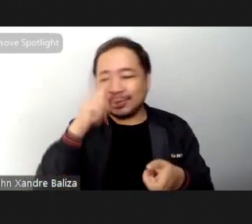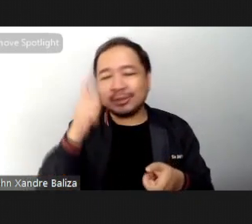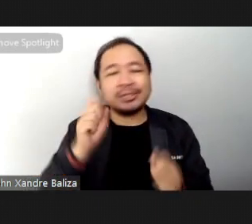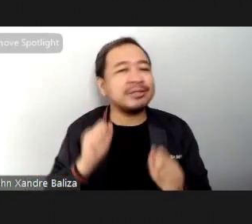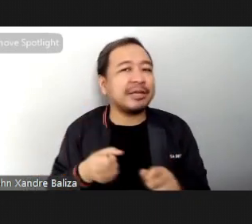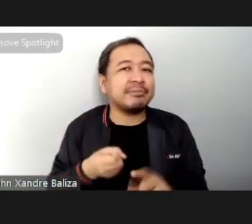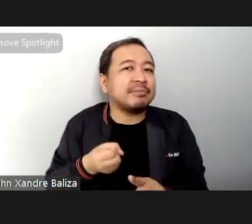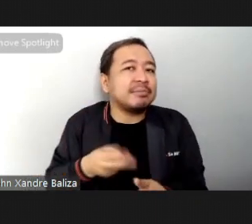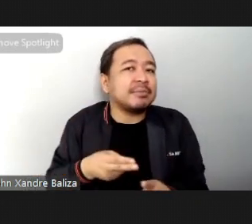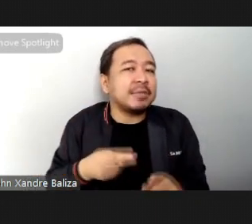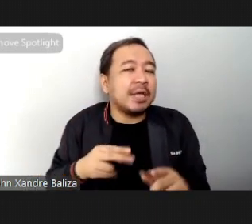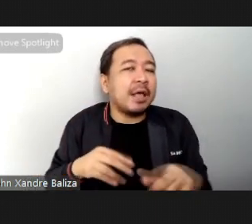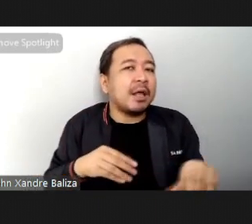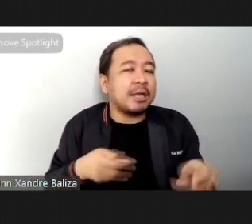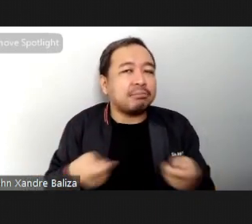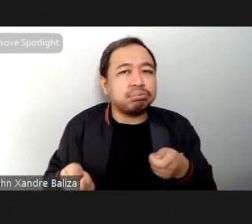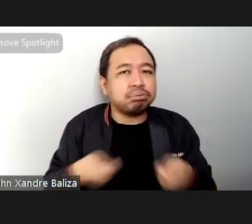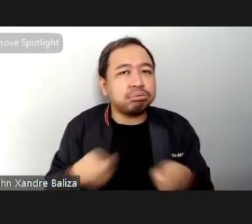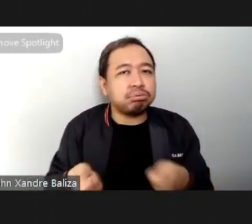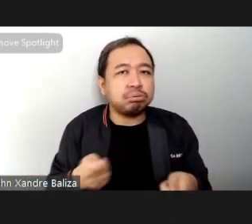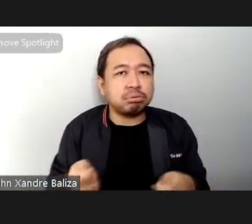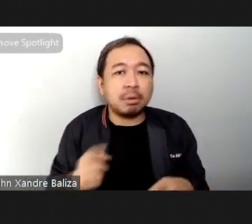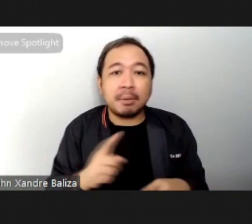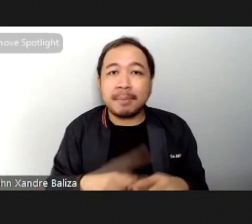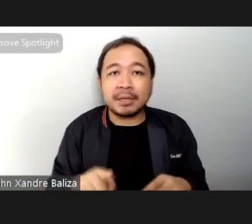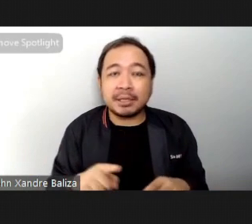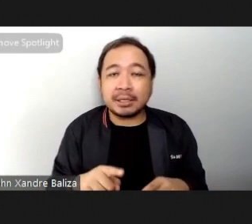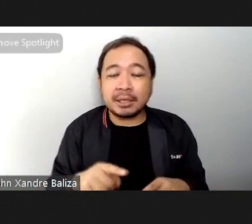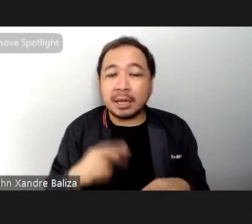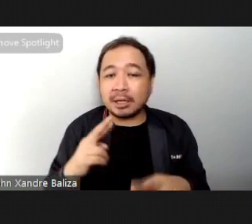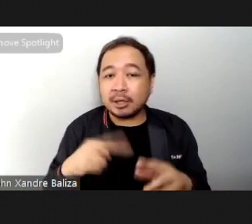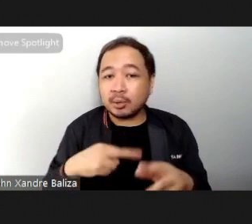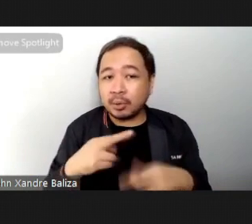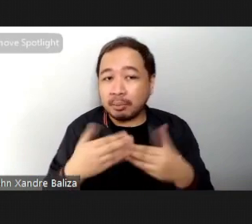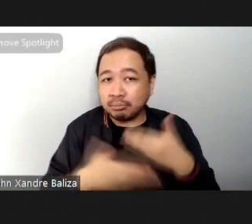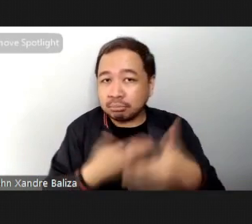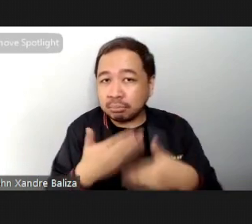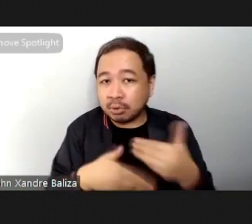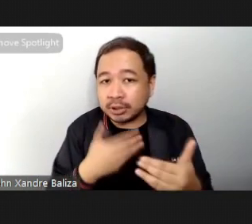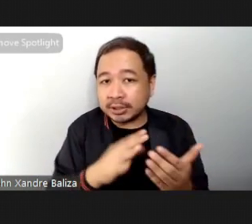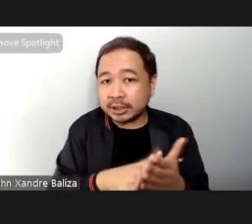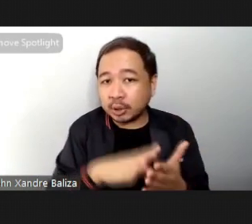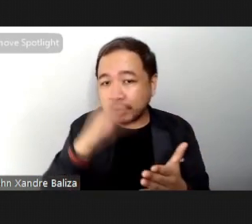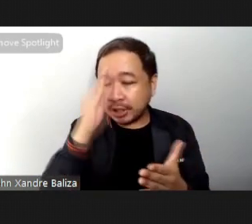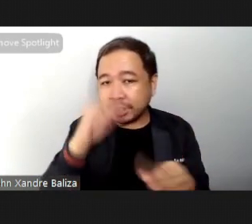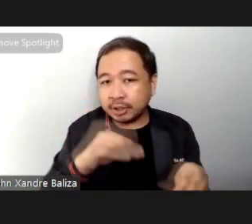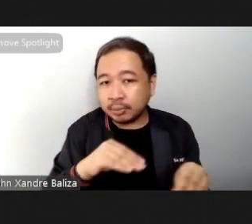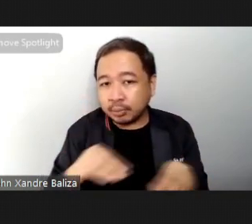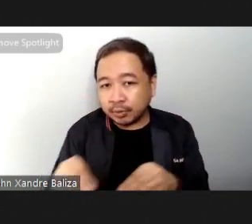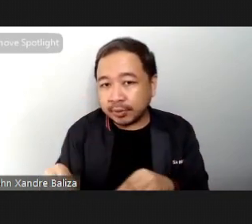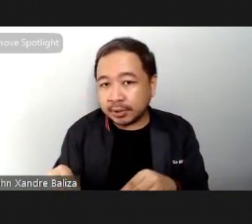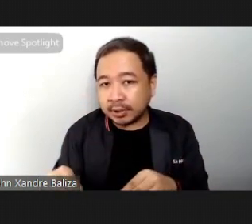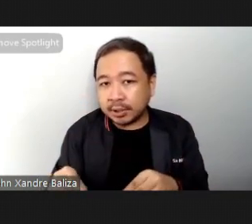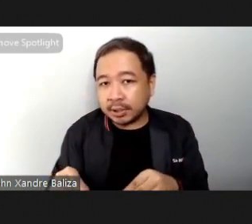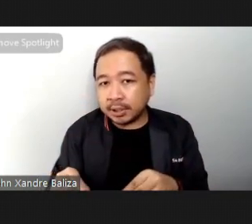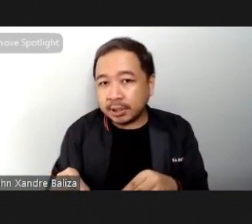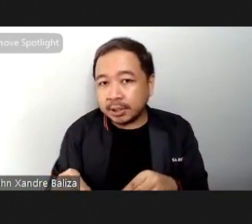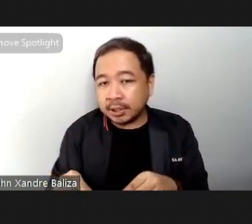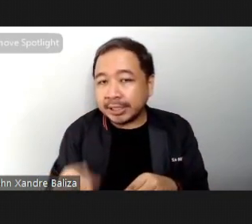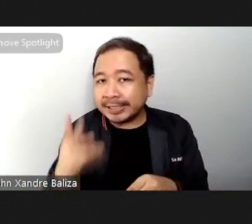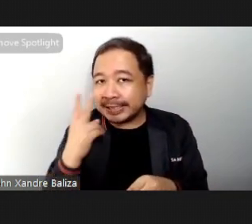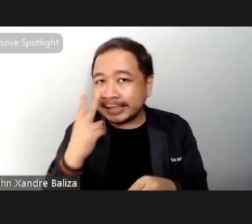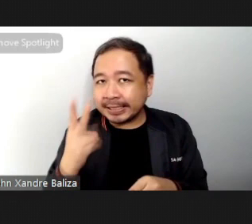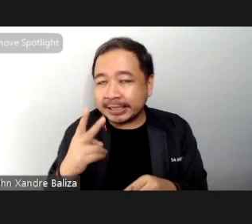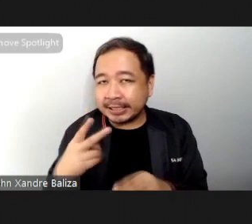however the flow state doesn't just come when you master the process of learning the movement contributes to your sense of well being